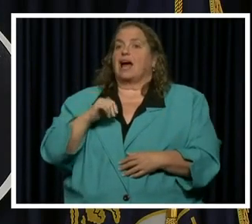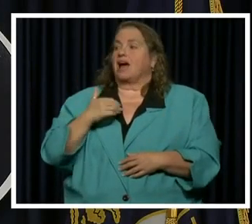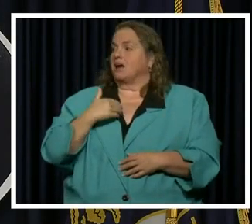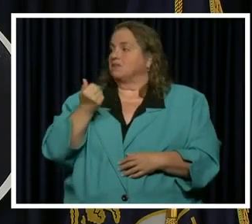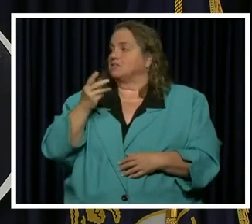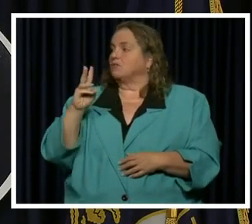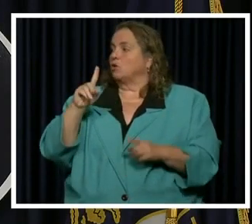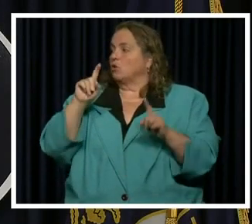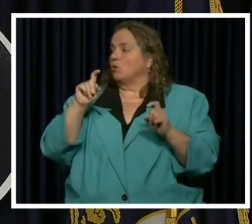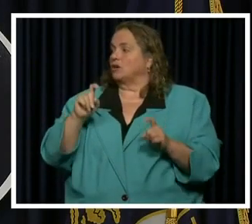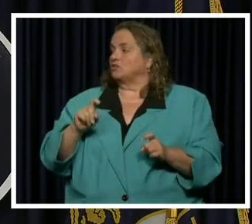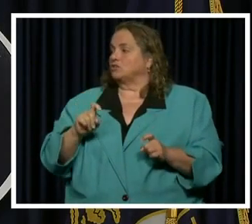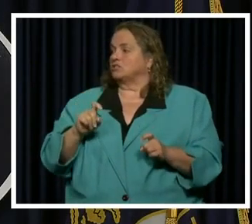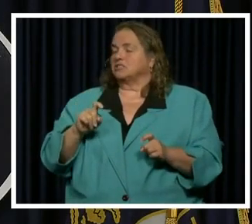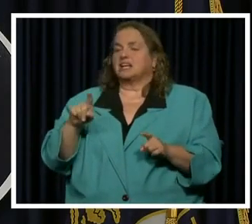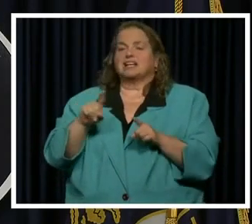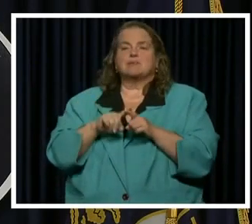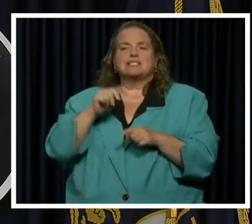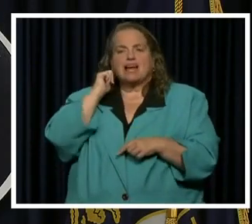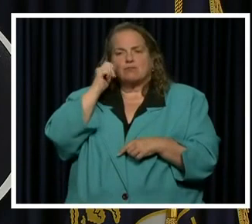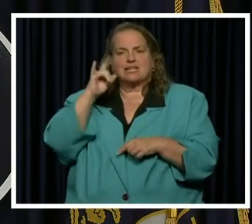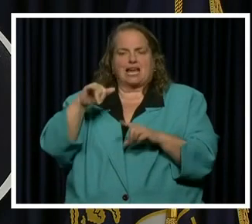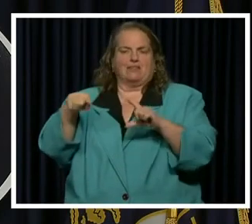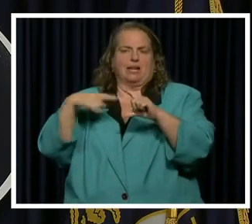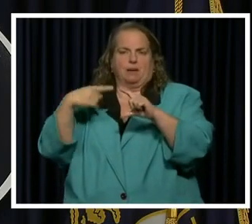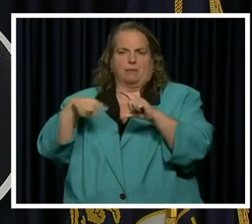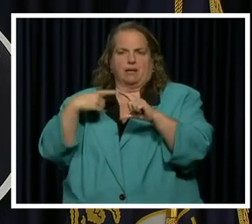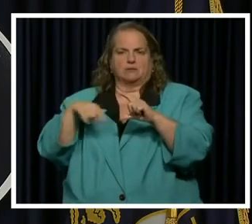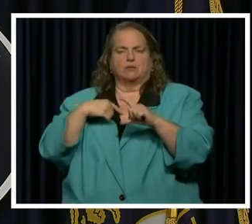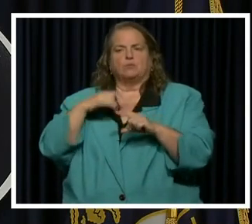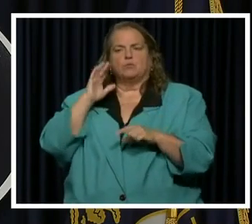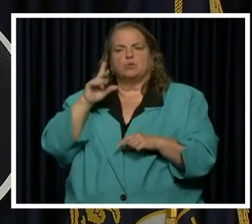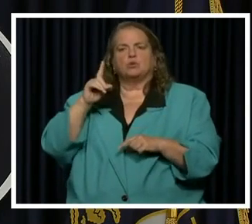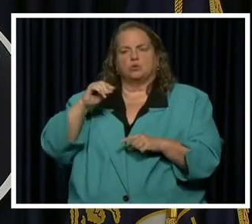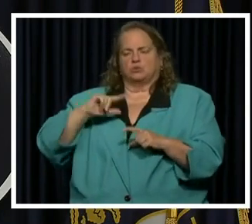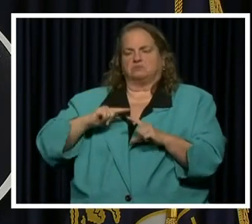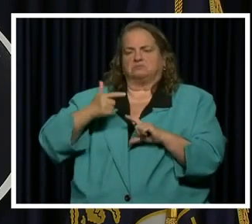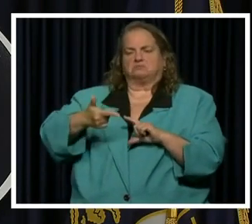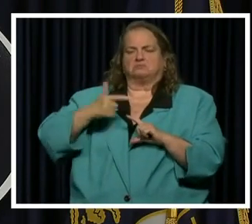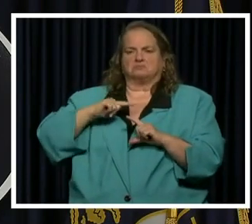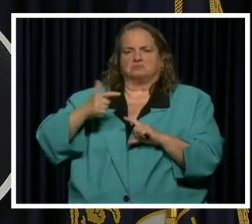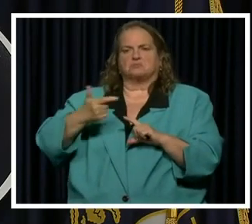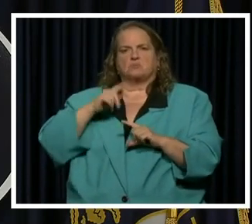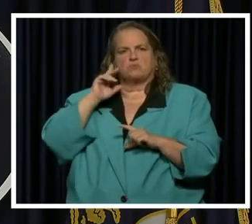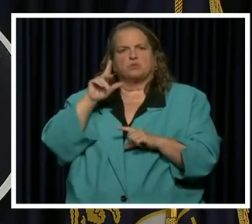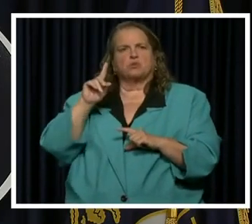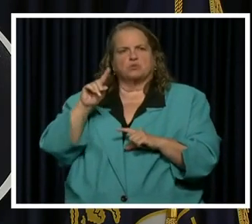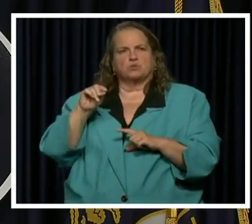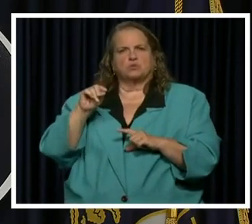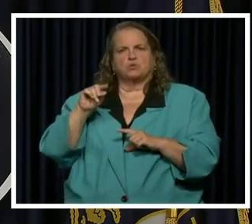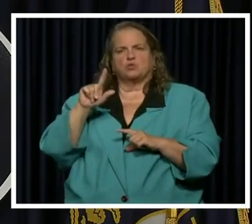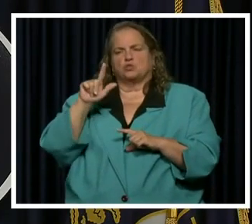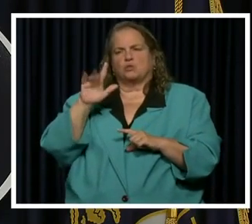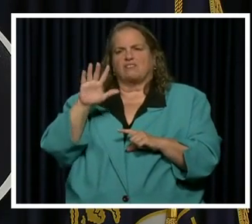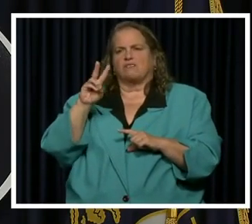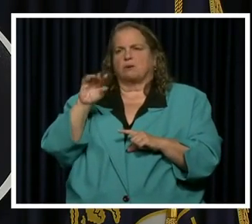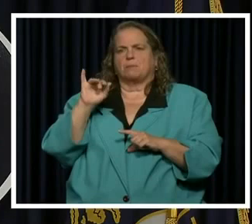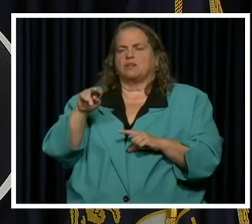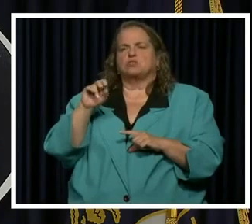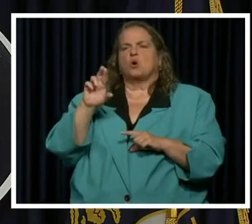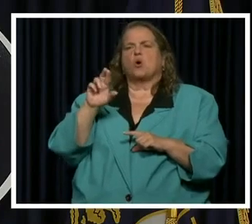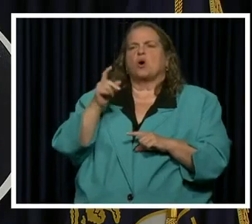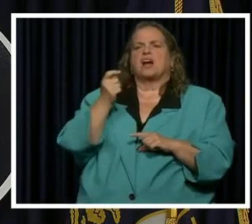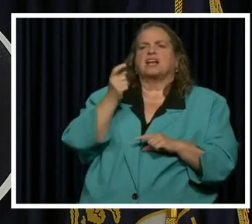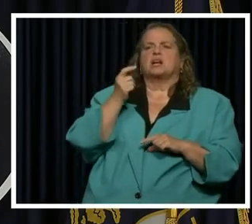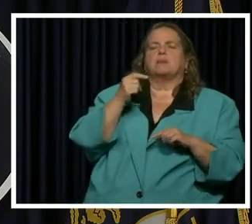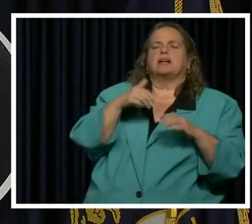a series of questions like every day that have been submitted. We'll do 30. We'll do 25 minutes or a